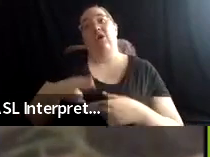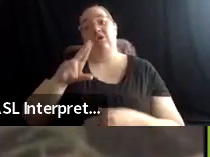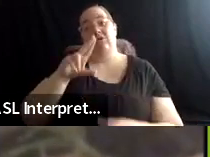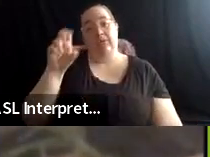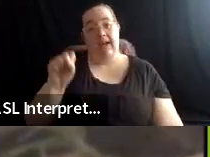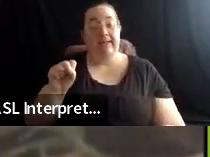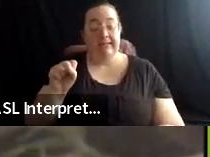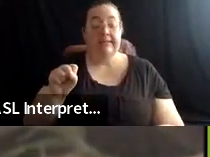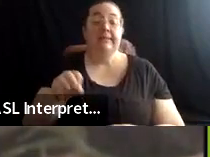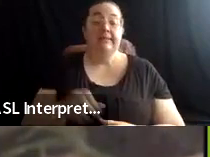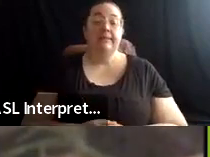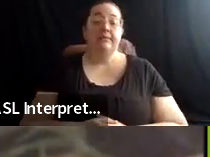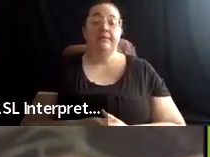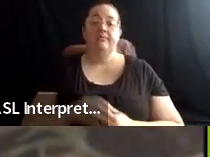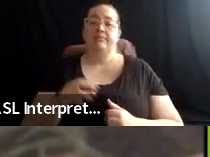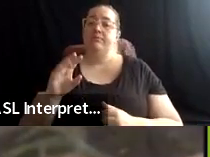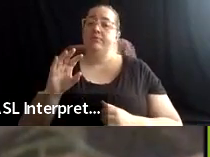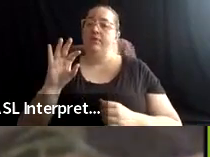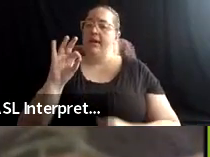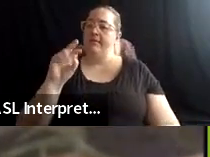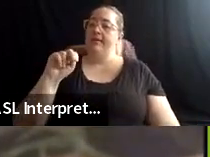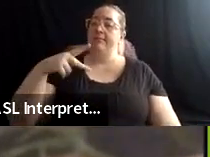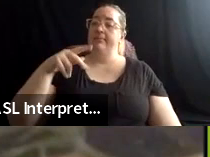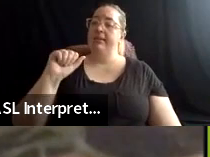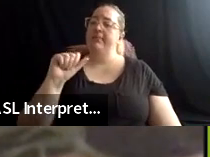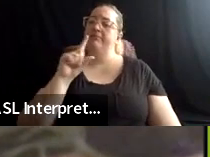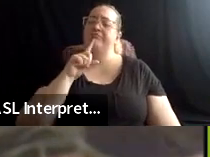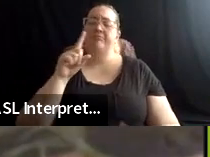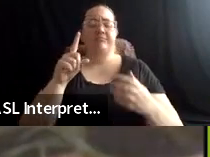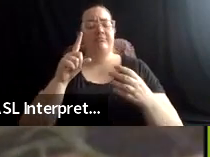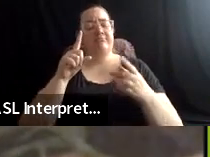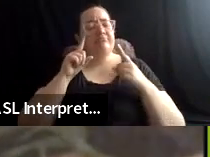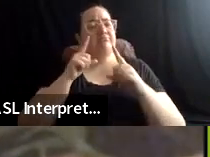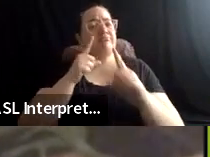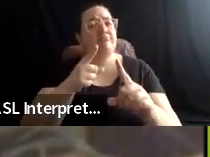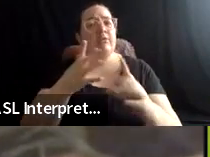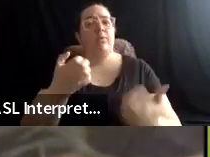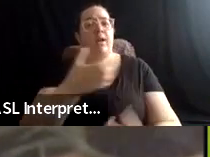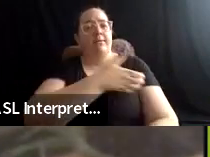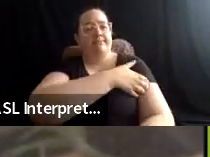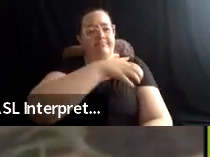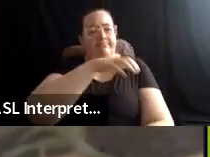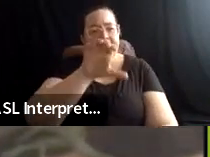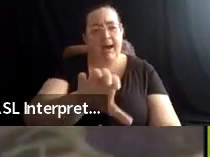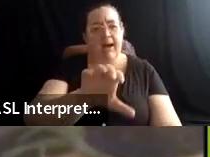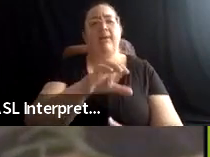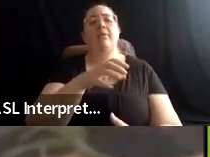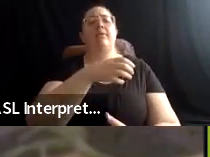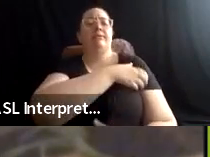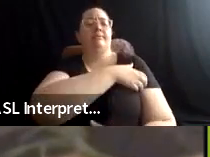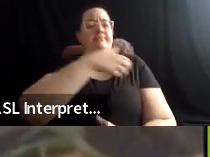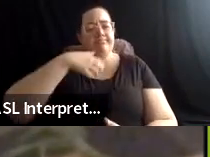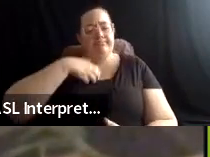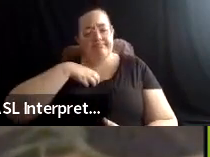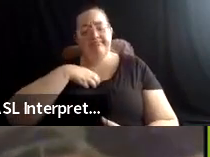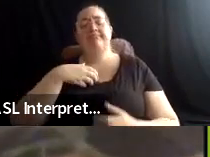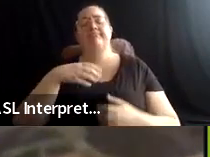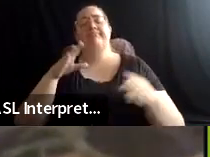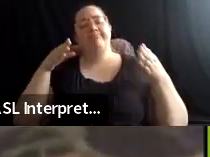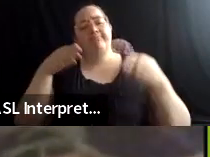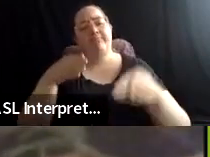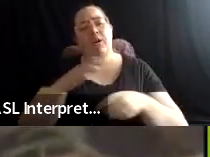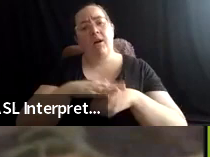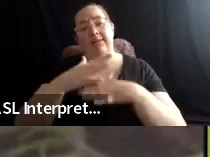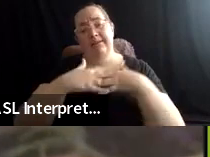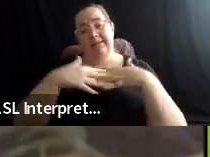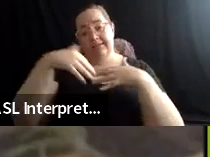comes at a place of empowering and centering indigenous artists. And we work as you'll hear in a little bit via the